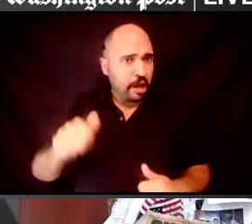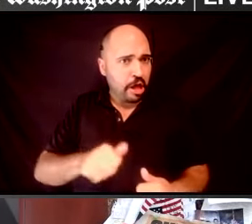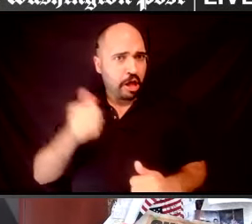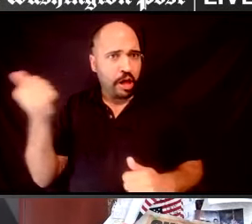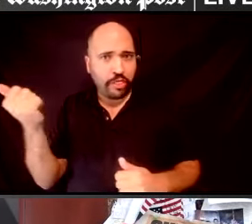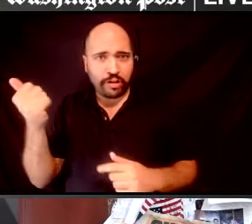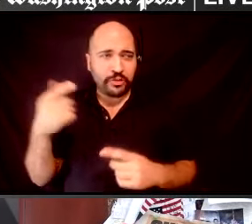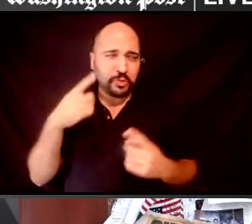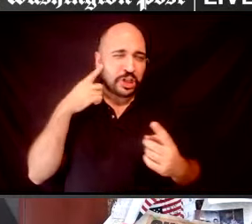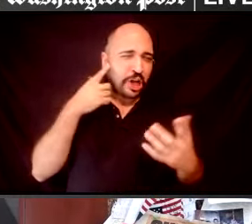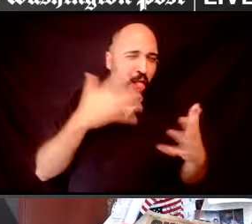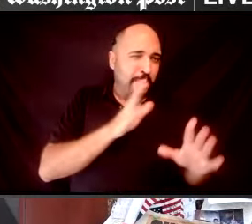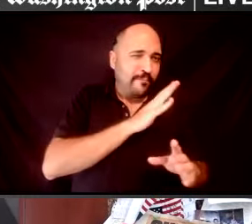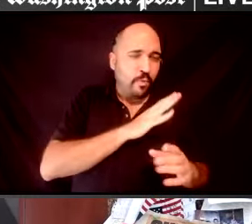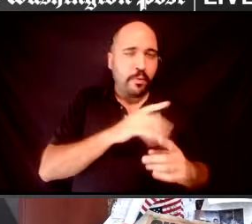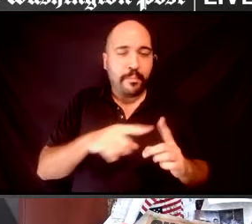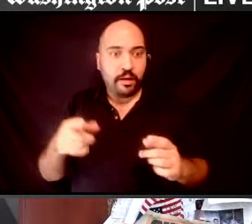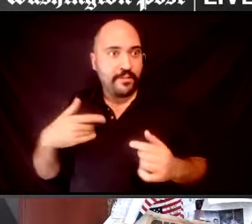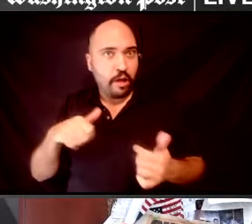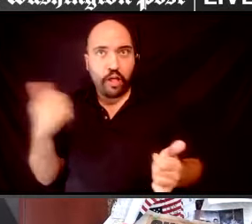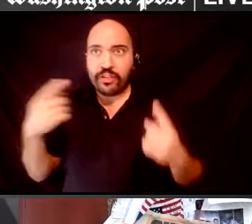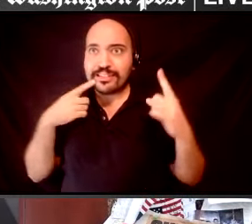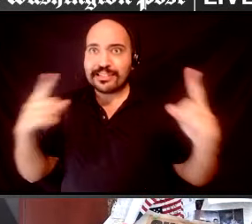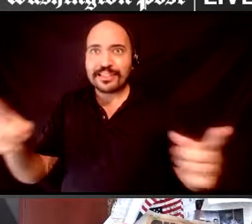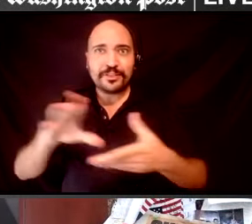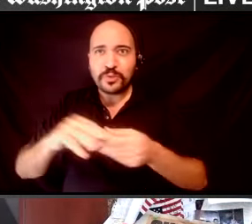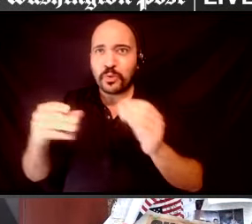or elsewhere where you'd say, here's a model to follow?